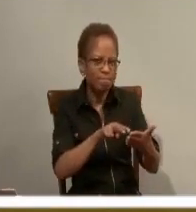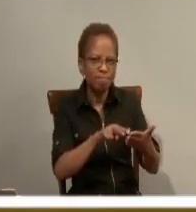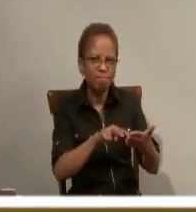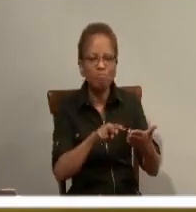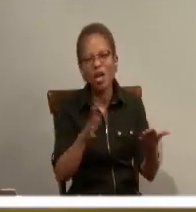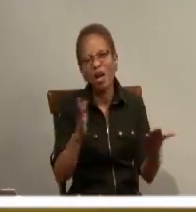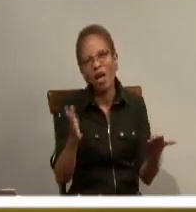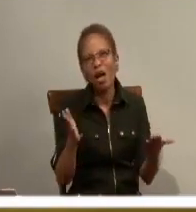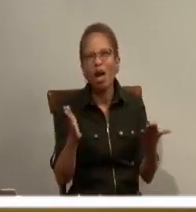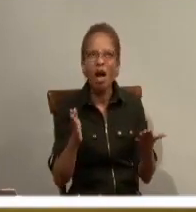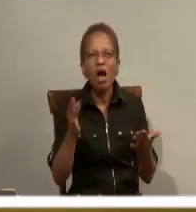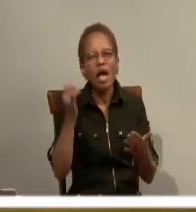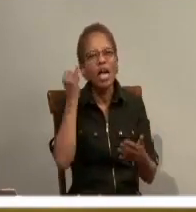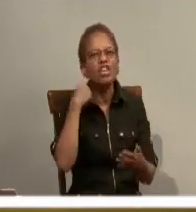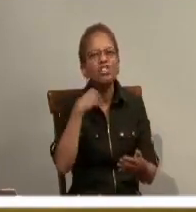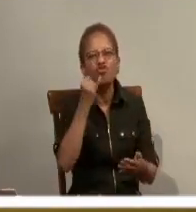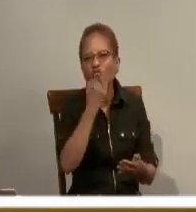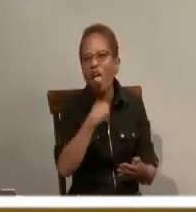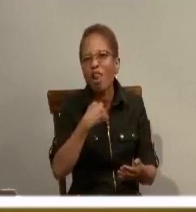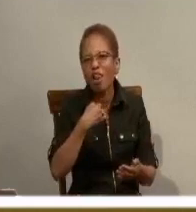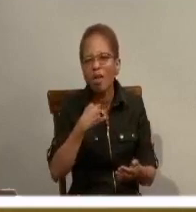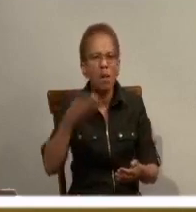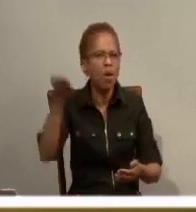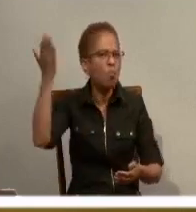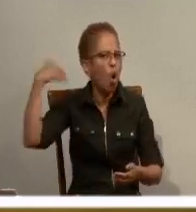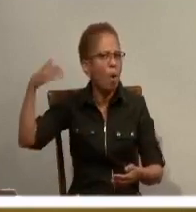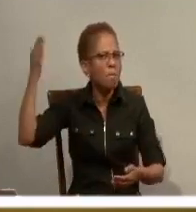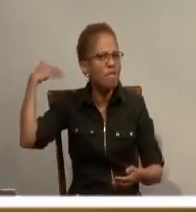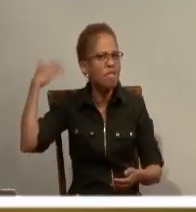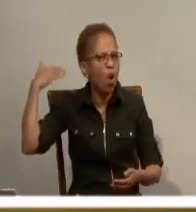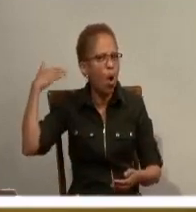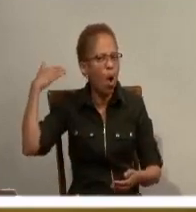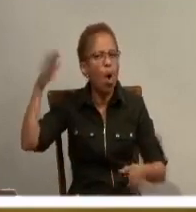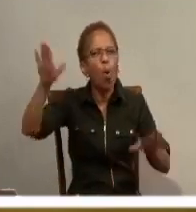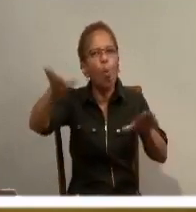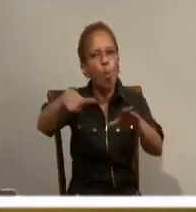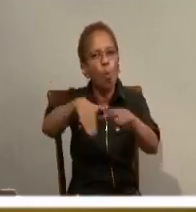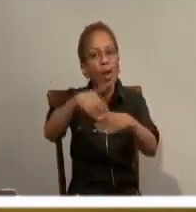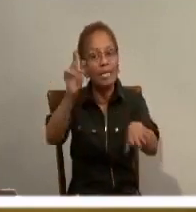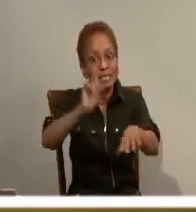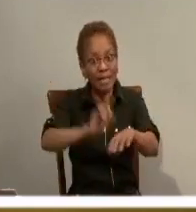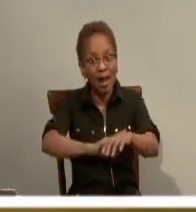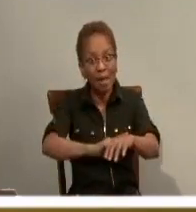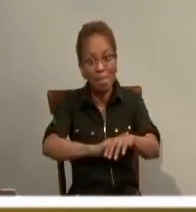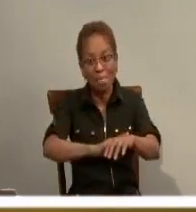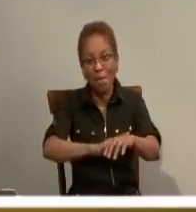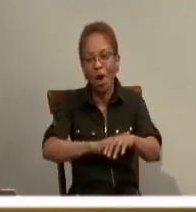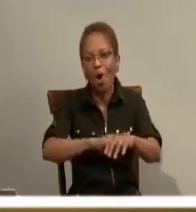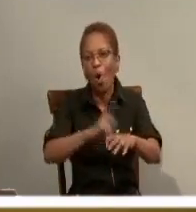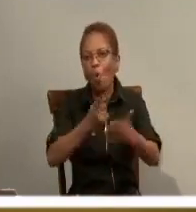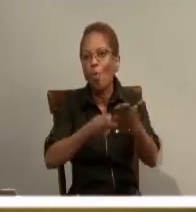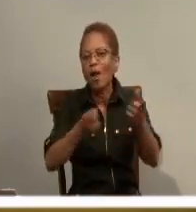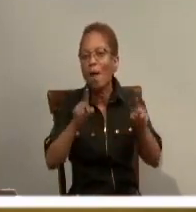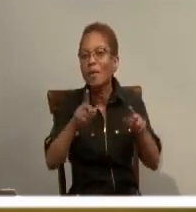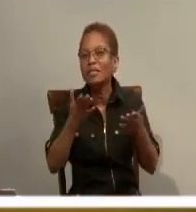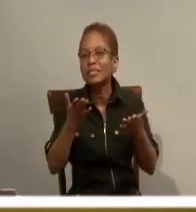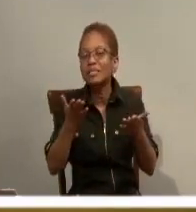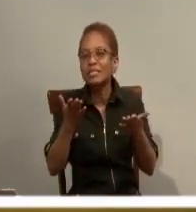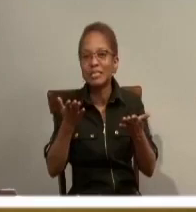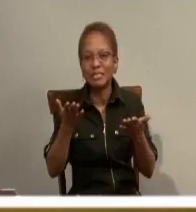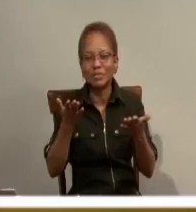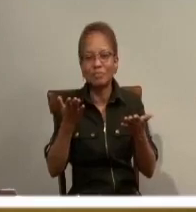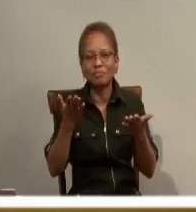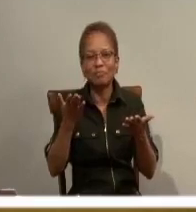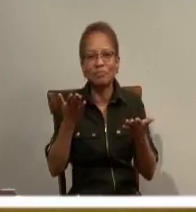feast in Israel of the first century. And in this understanding of the wedding, what we're working with here